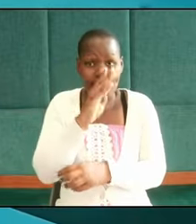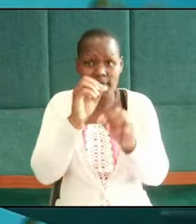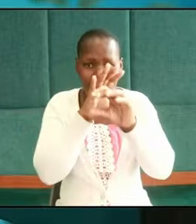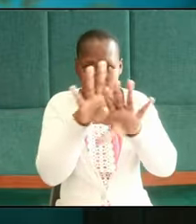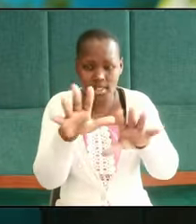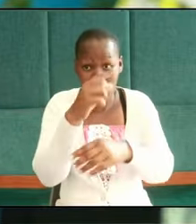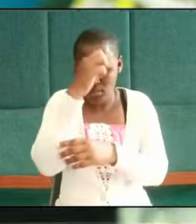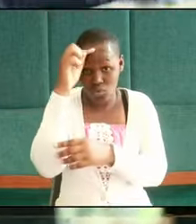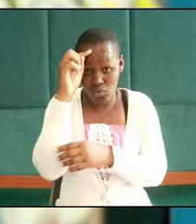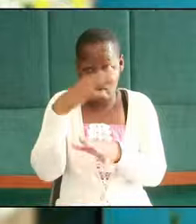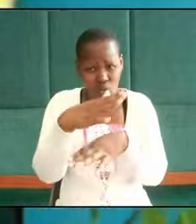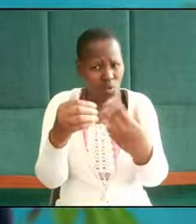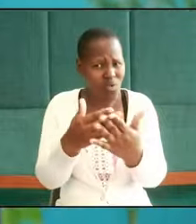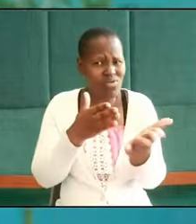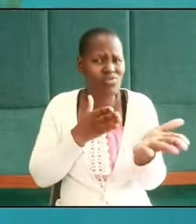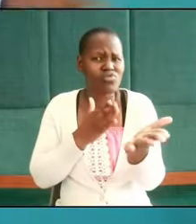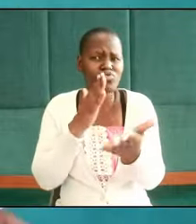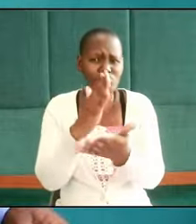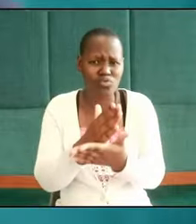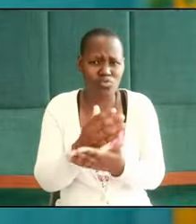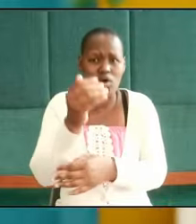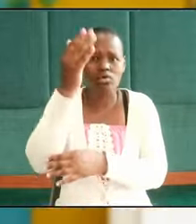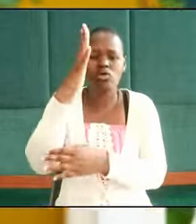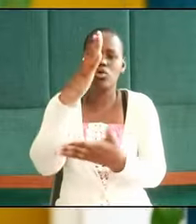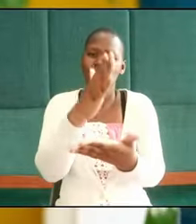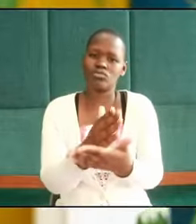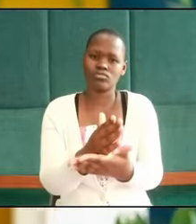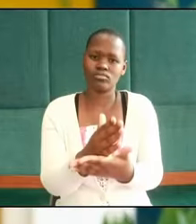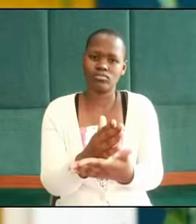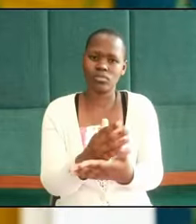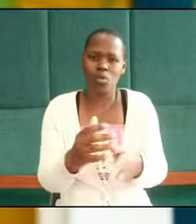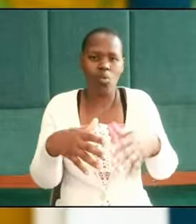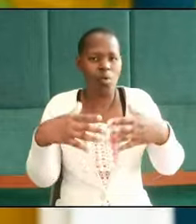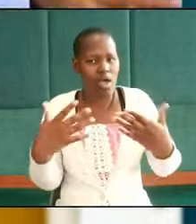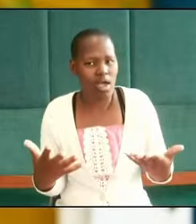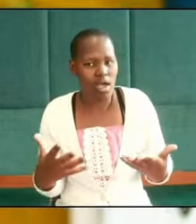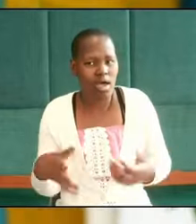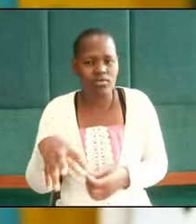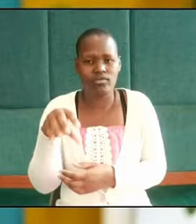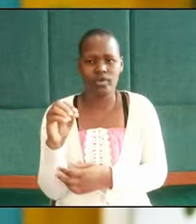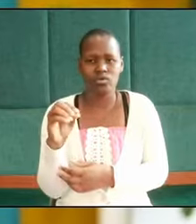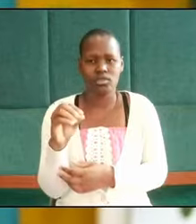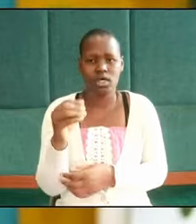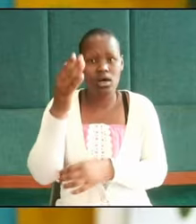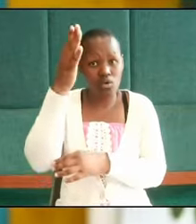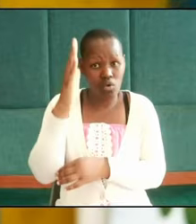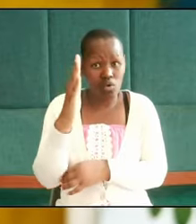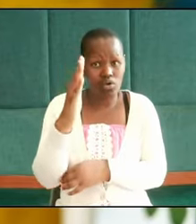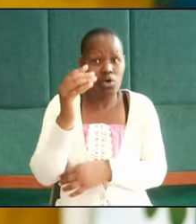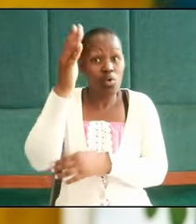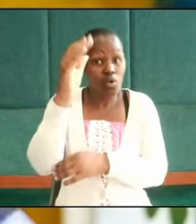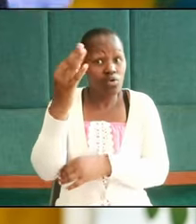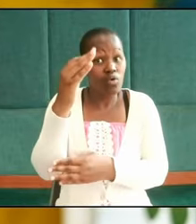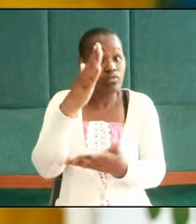because all truth is God's truth no matter where it is found and God is a